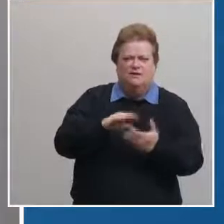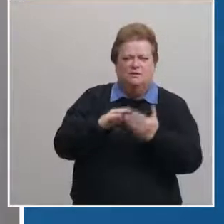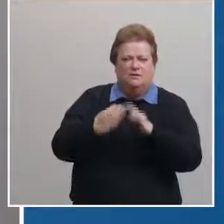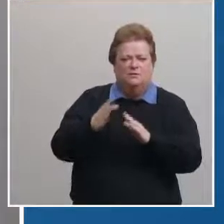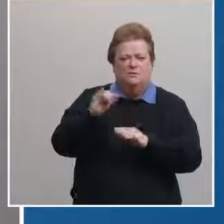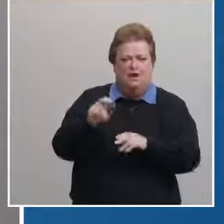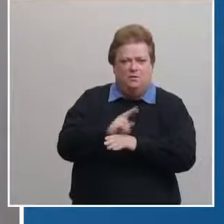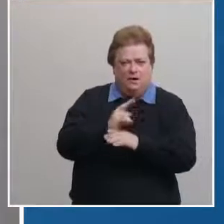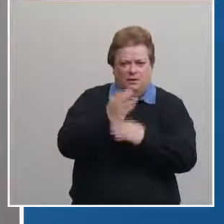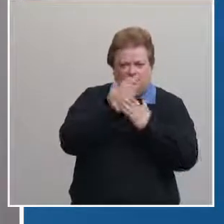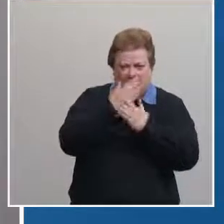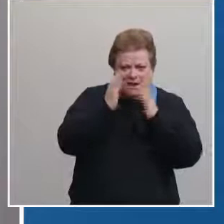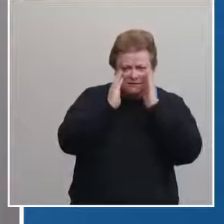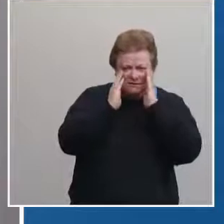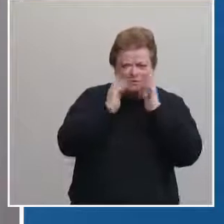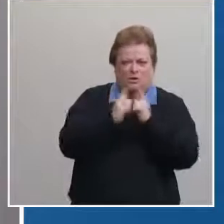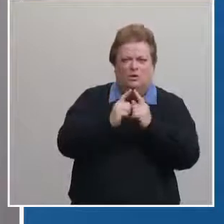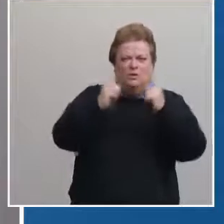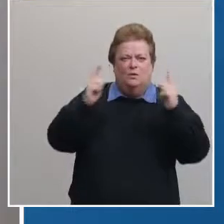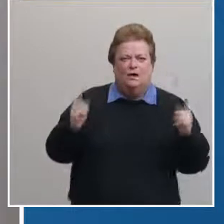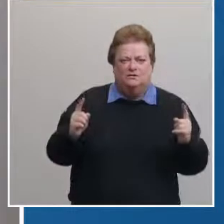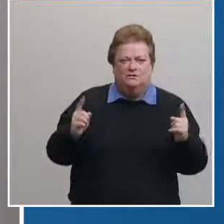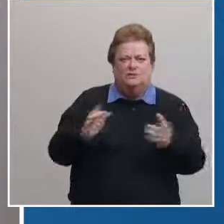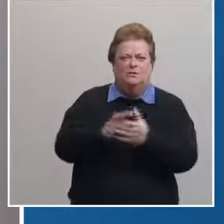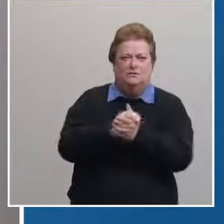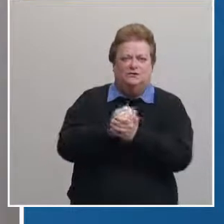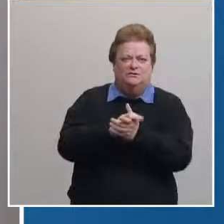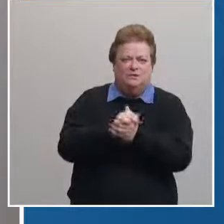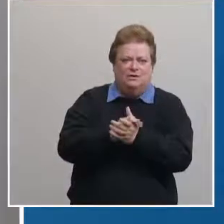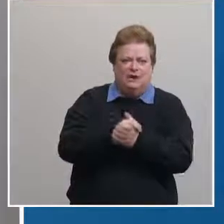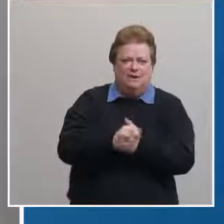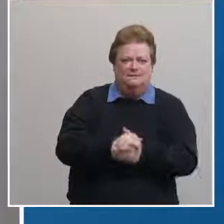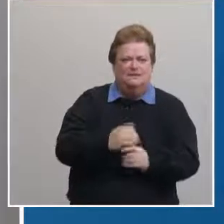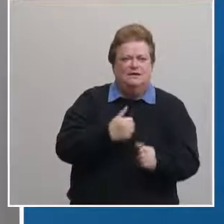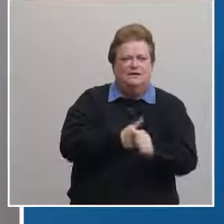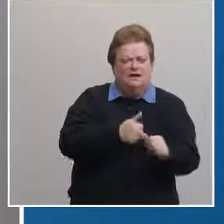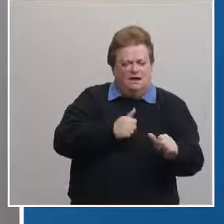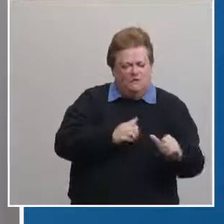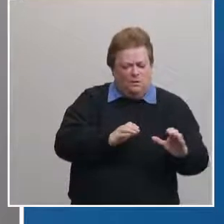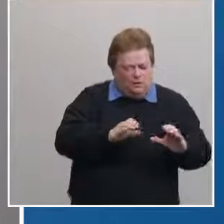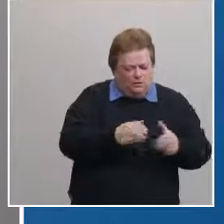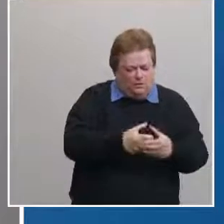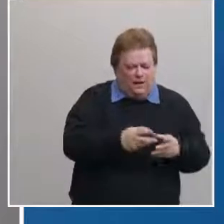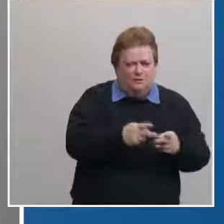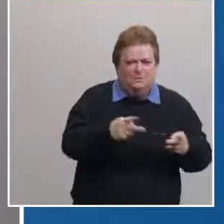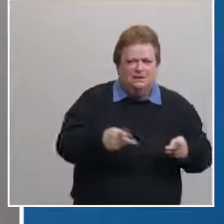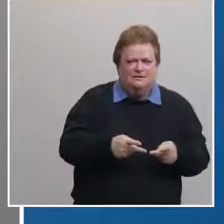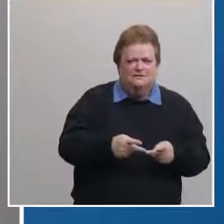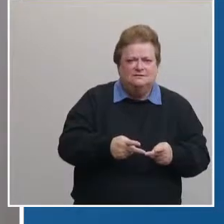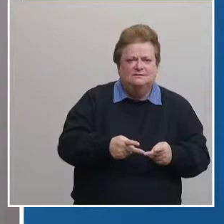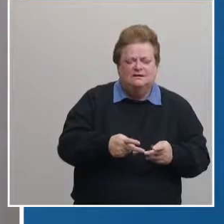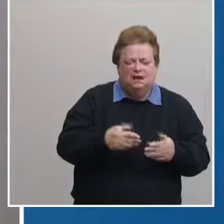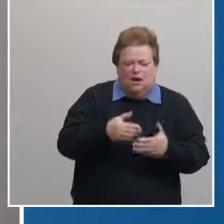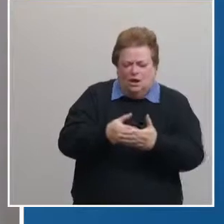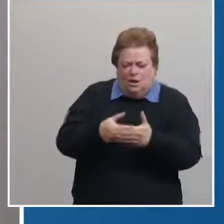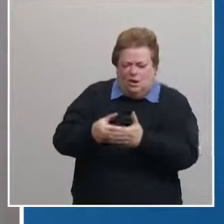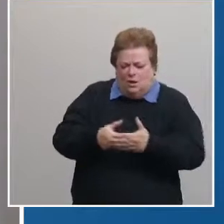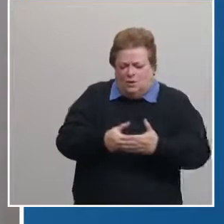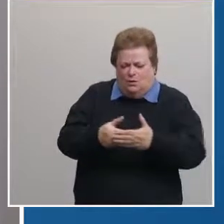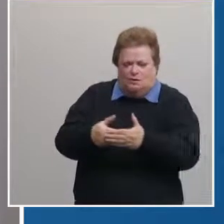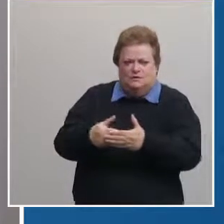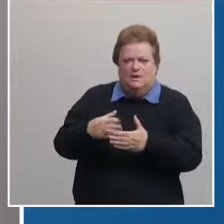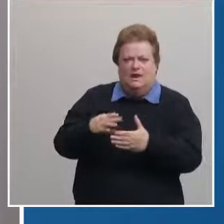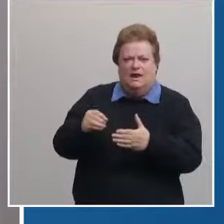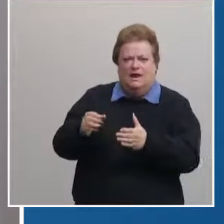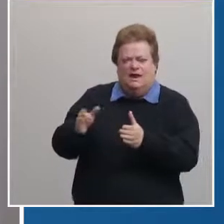by wearing your masks watching your distance and washing your hands and avoiding crowded places close contact and